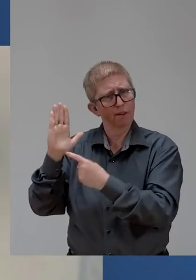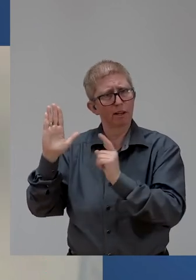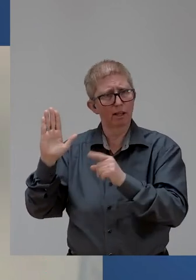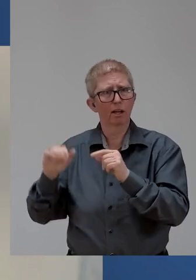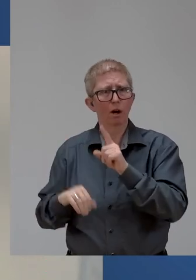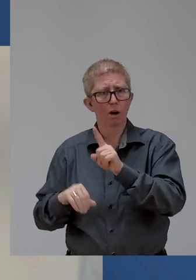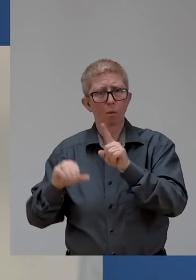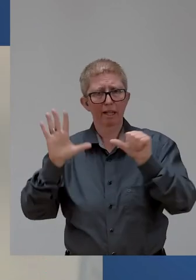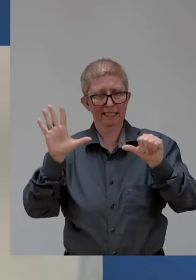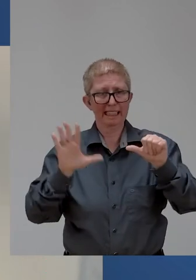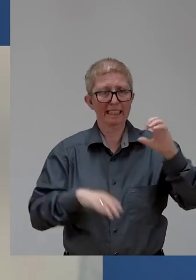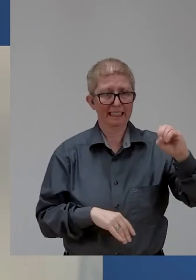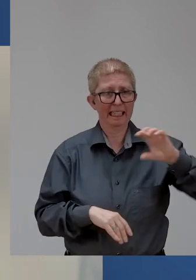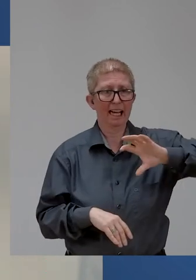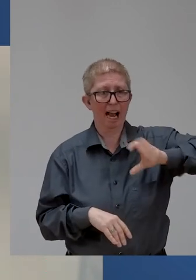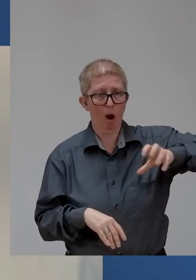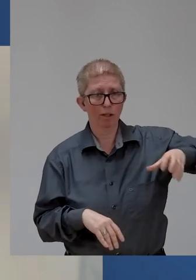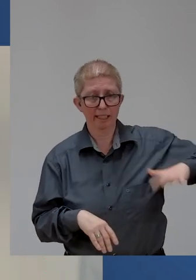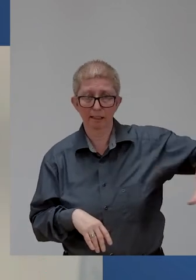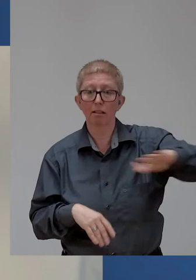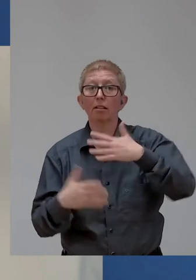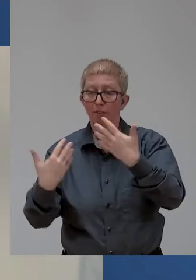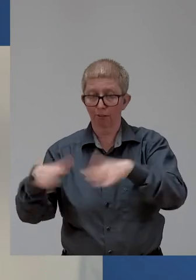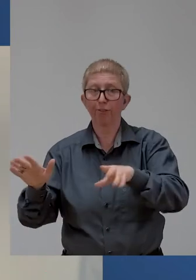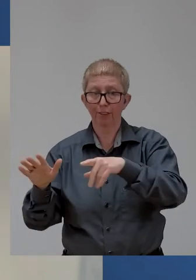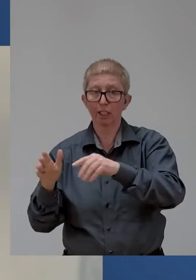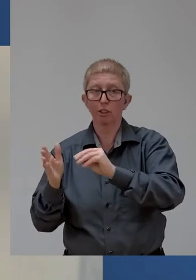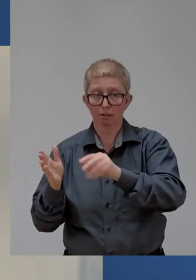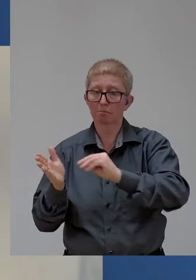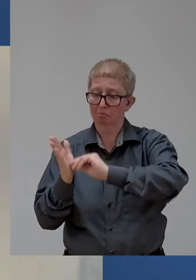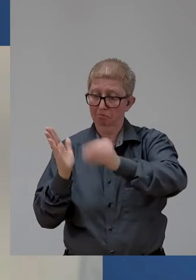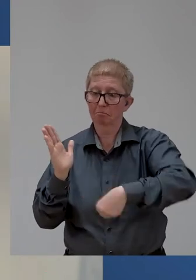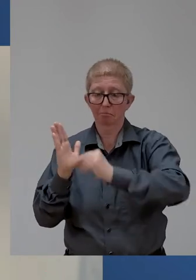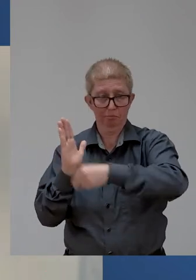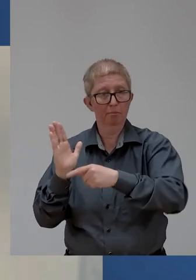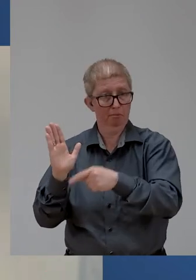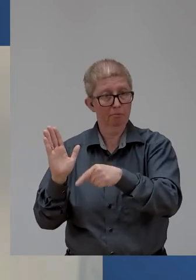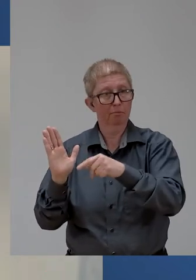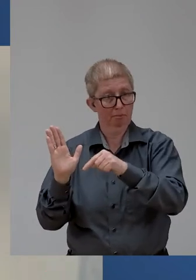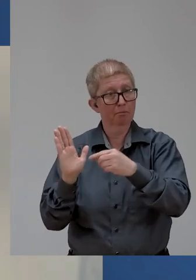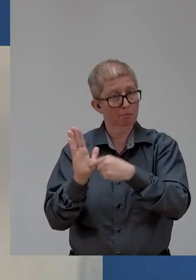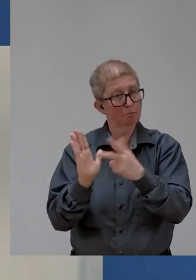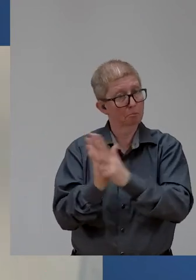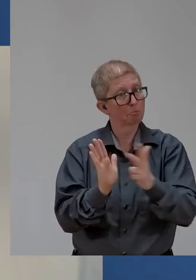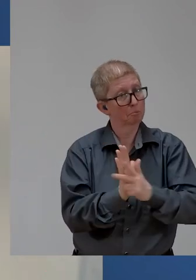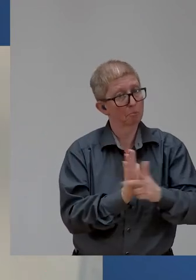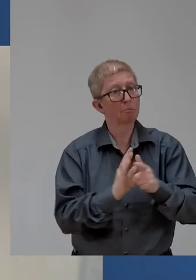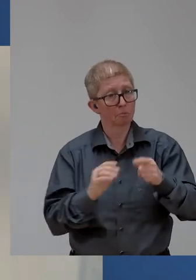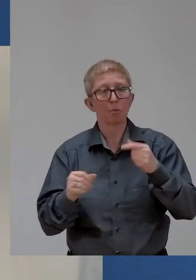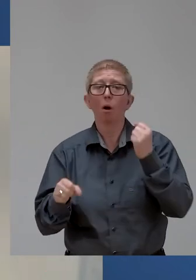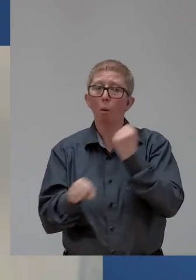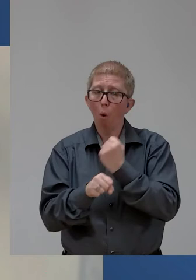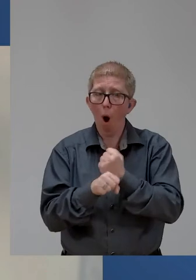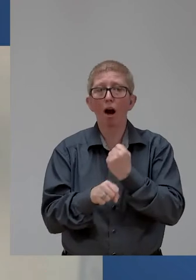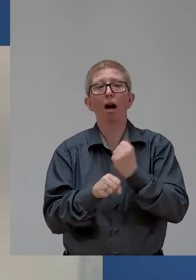this is often not enough. And persons with disabilities still face many barriers and discrimination in employment, particularly in fields where